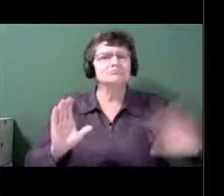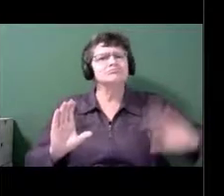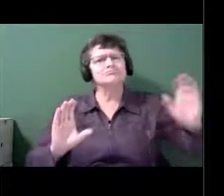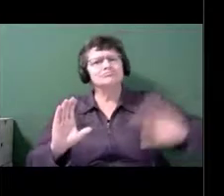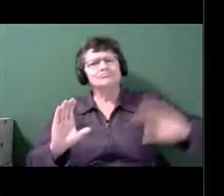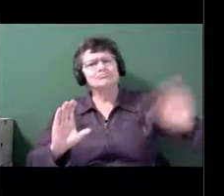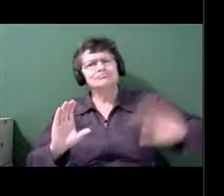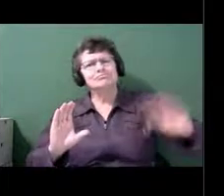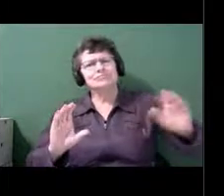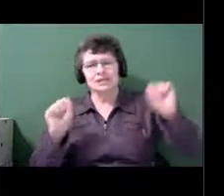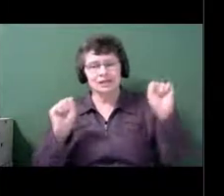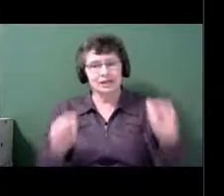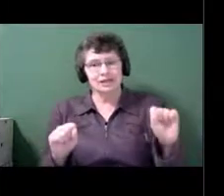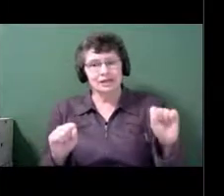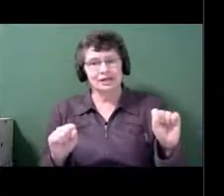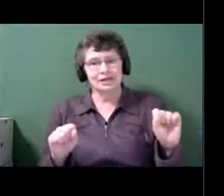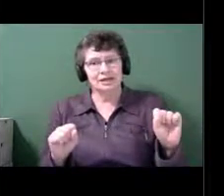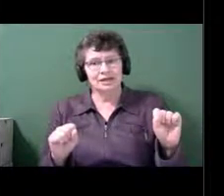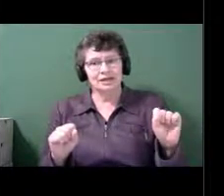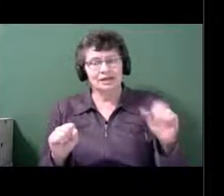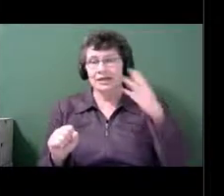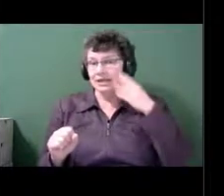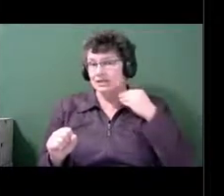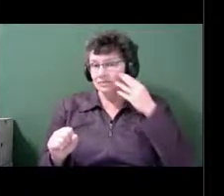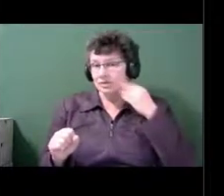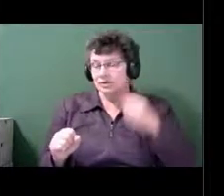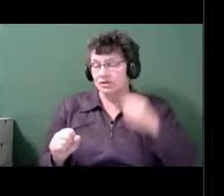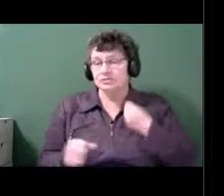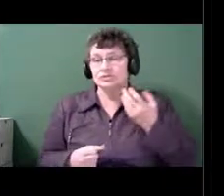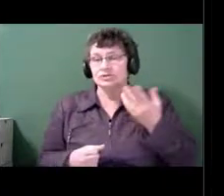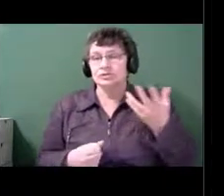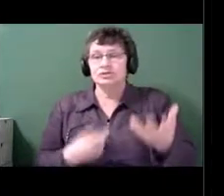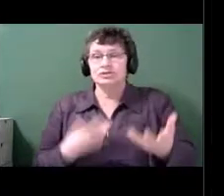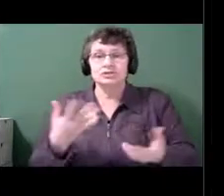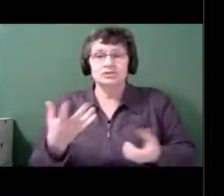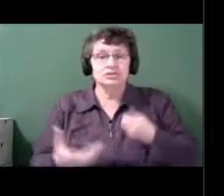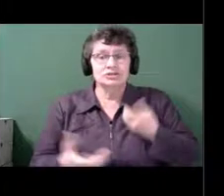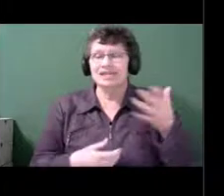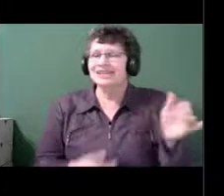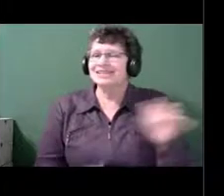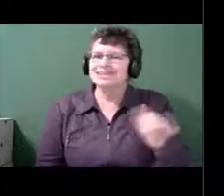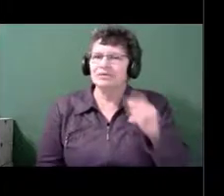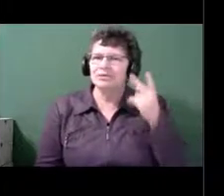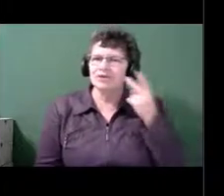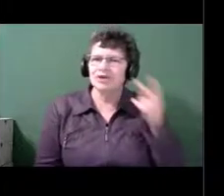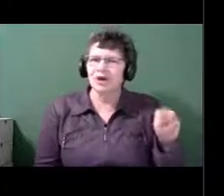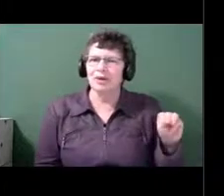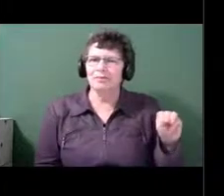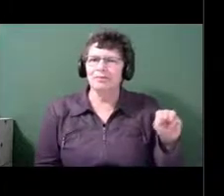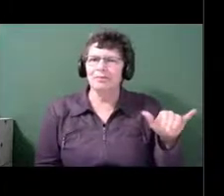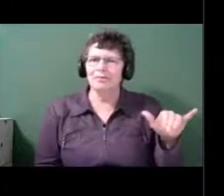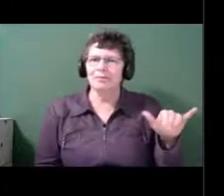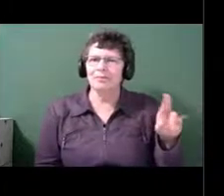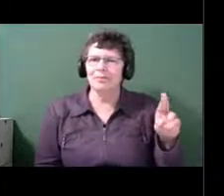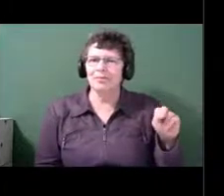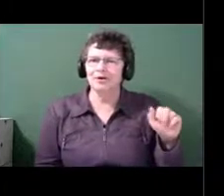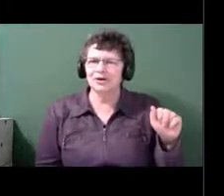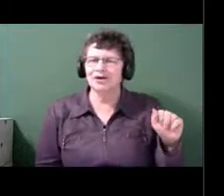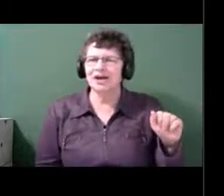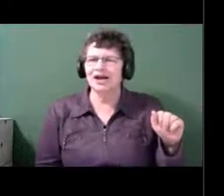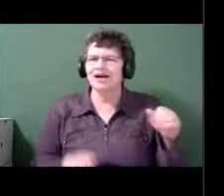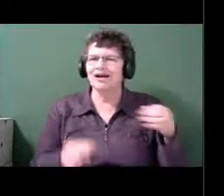share experiences, as Myrna described in the first talk. So that we can